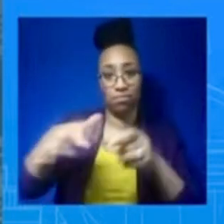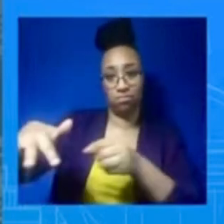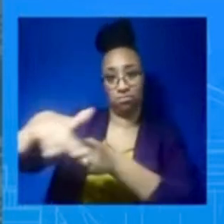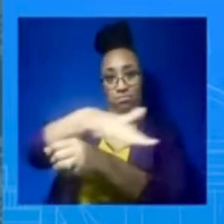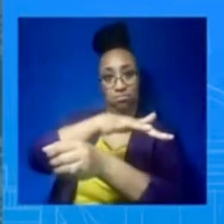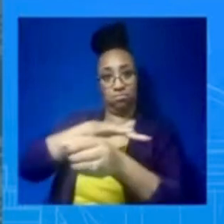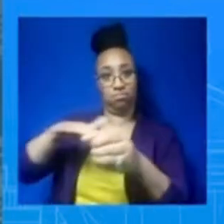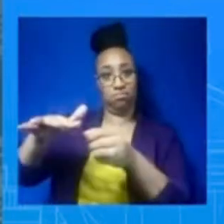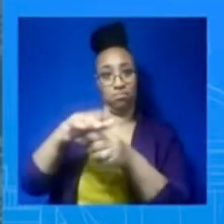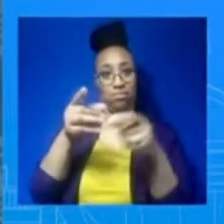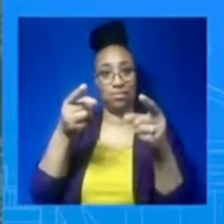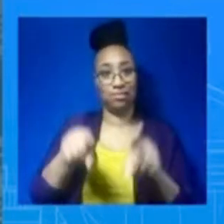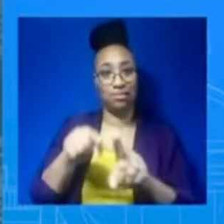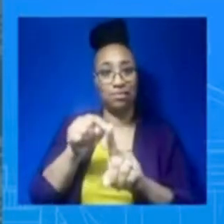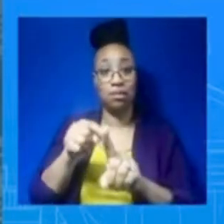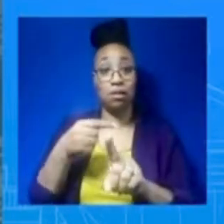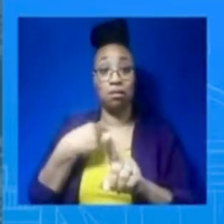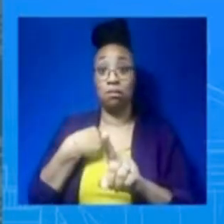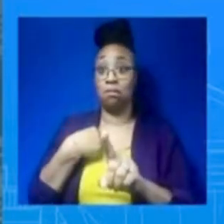investigation. At this time, thank you.